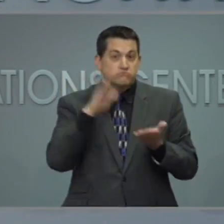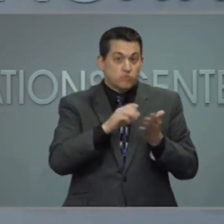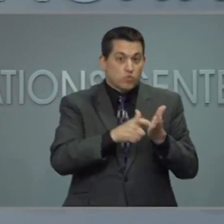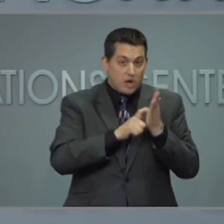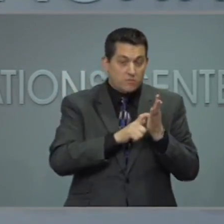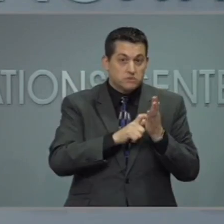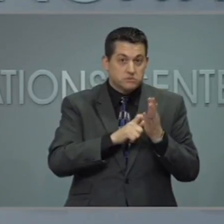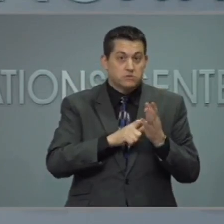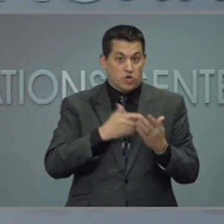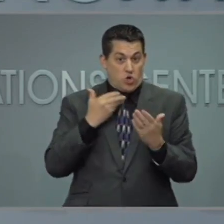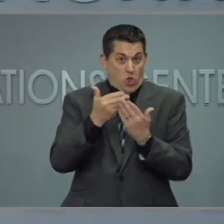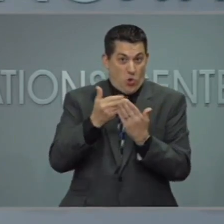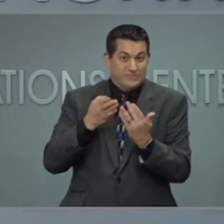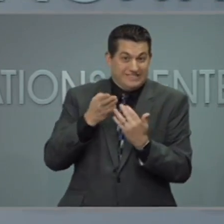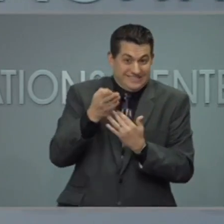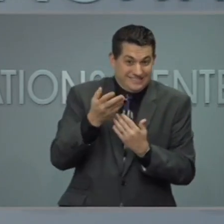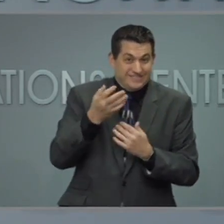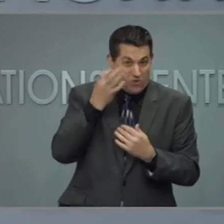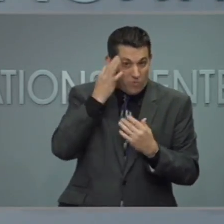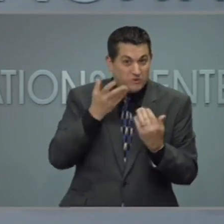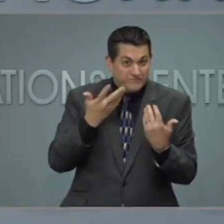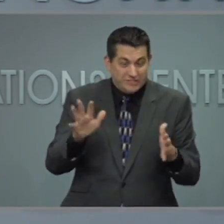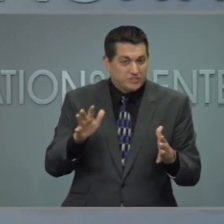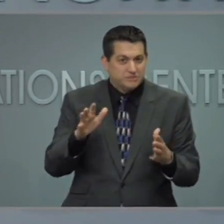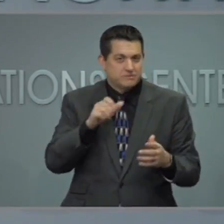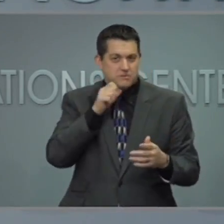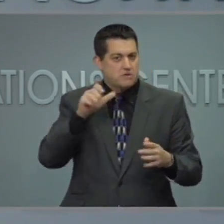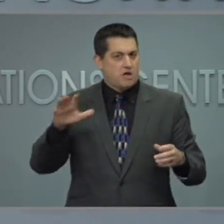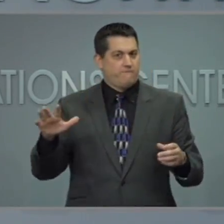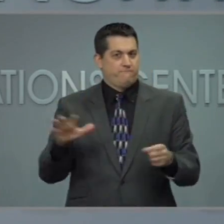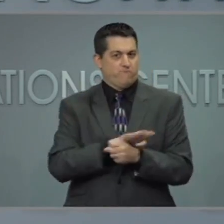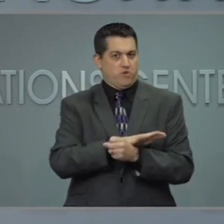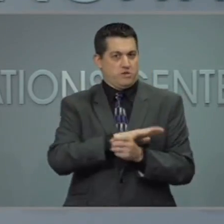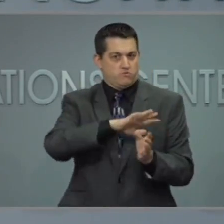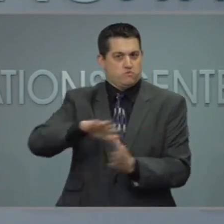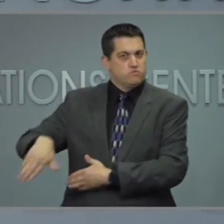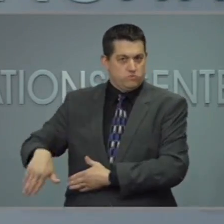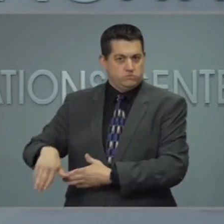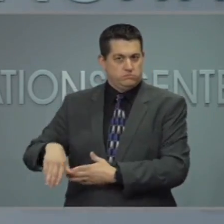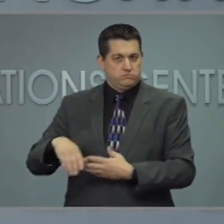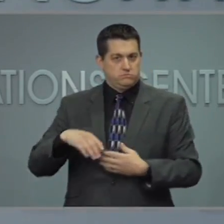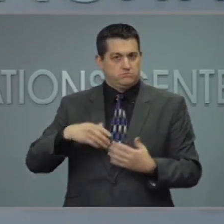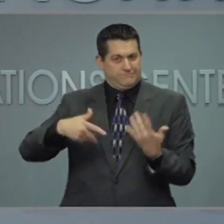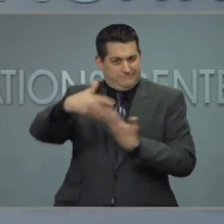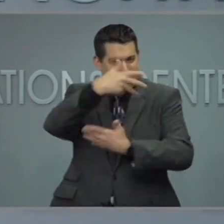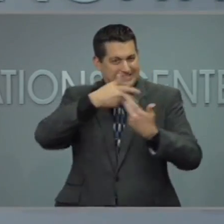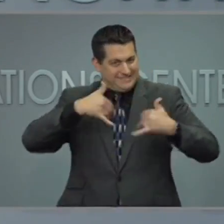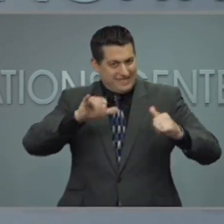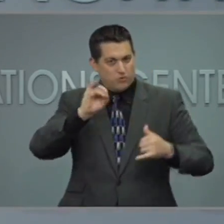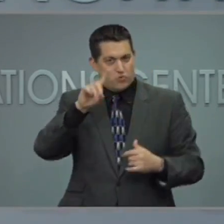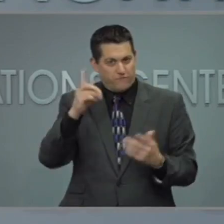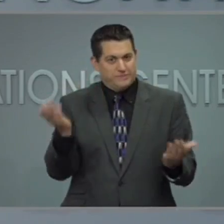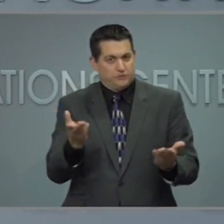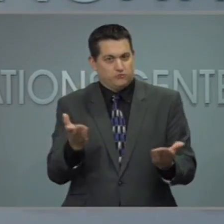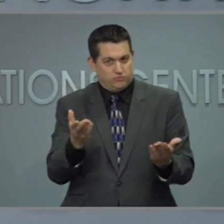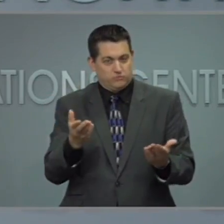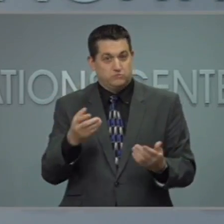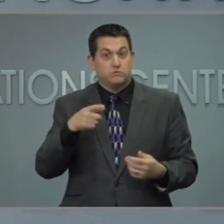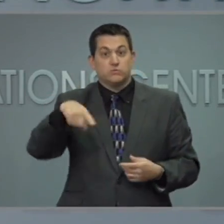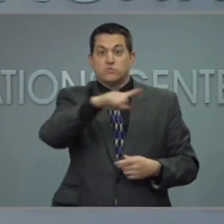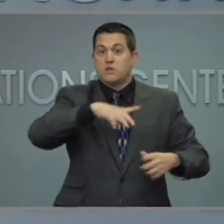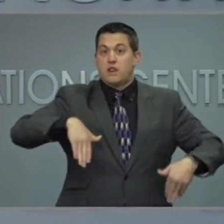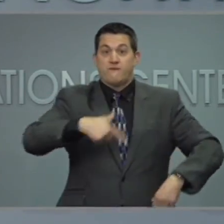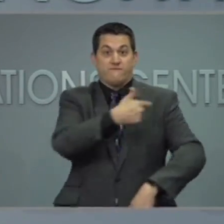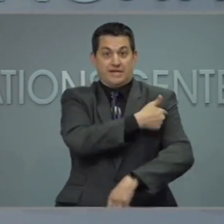doesn't mean that we're there yet. The pandemic is still here, especially for those who are not vaccinated.